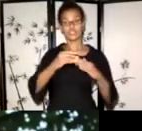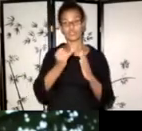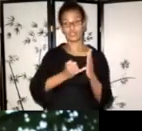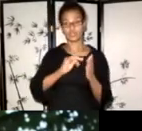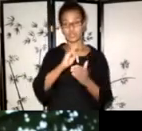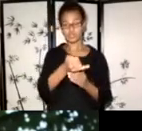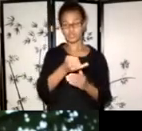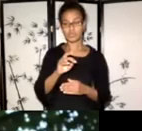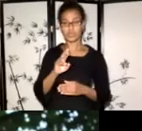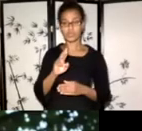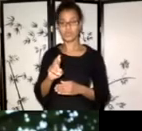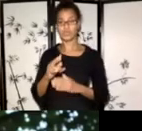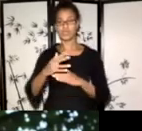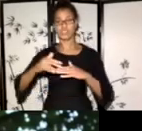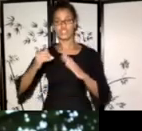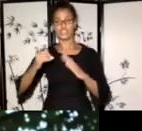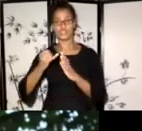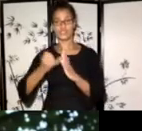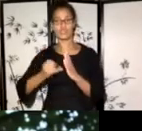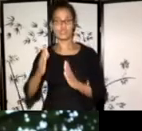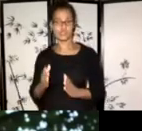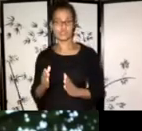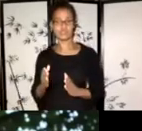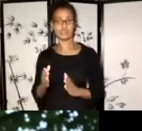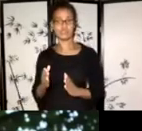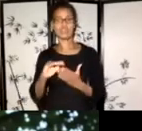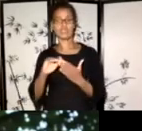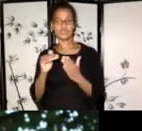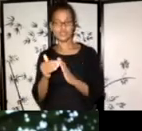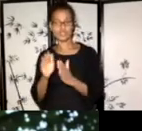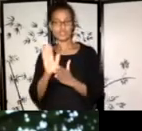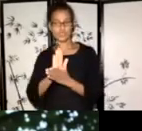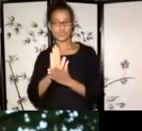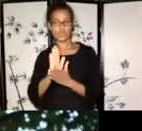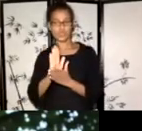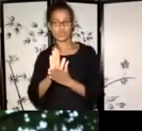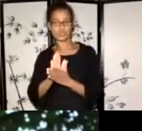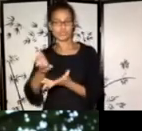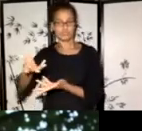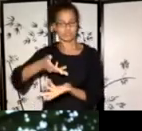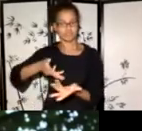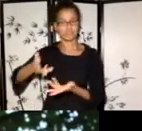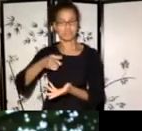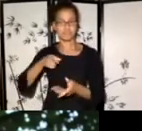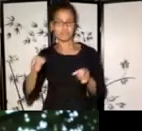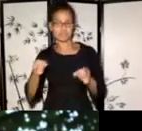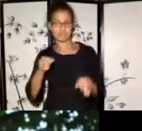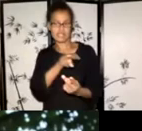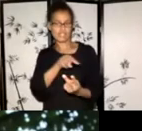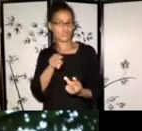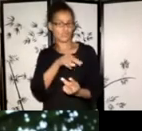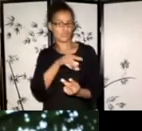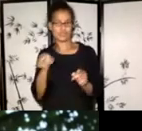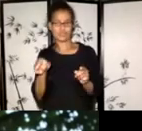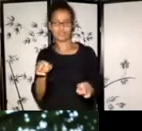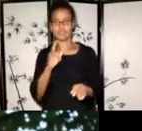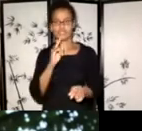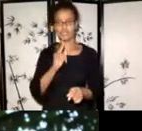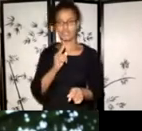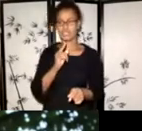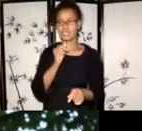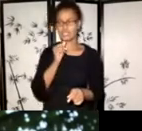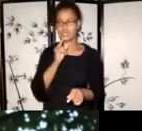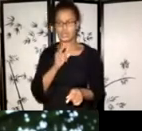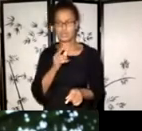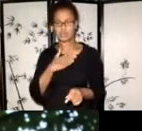uh, Indigenous artists in communities and schools. So as I said, it's always good to give us a call, talk about the project. Sometimes it's the